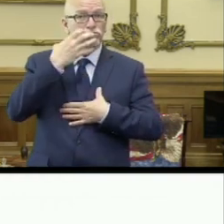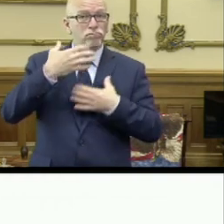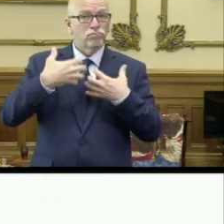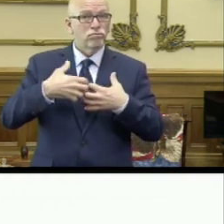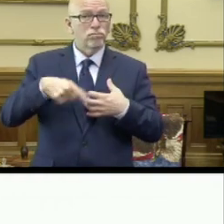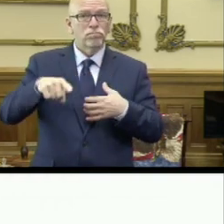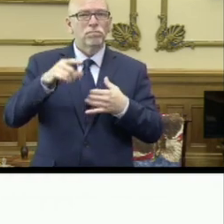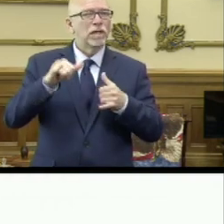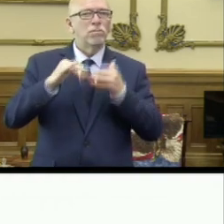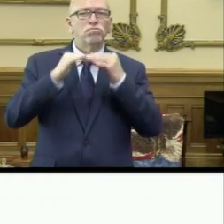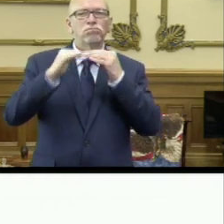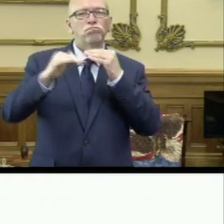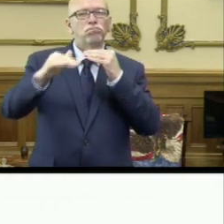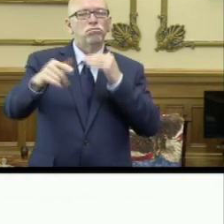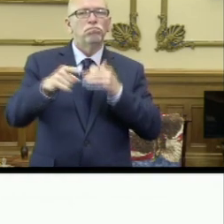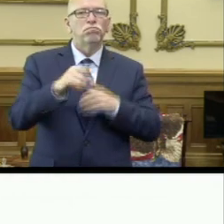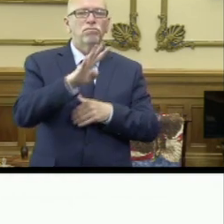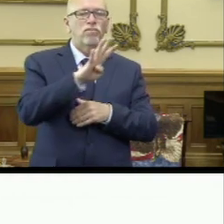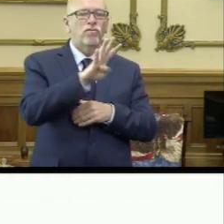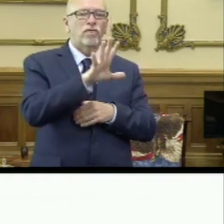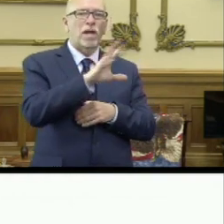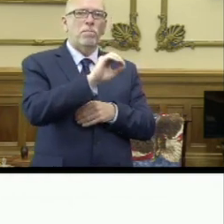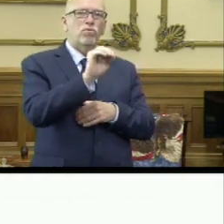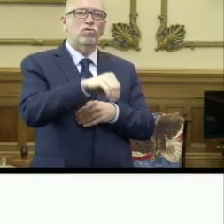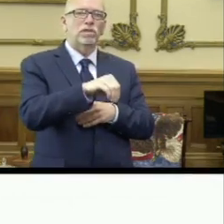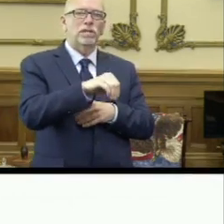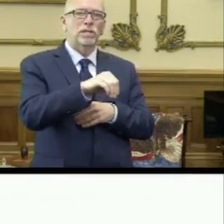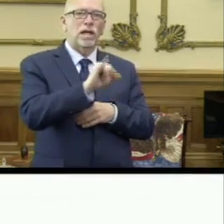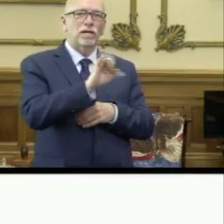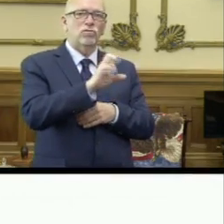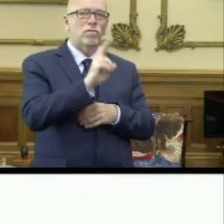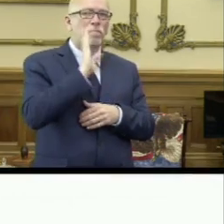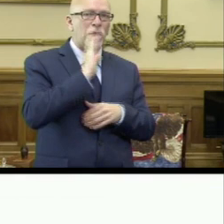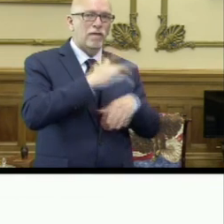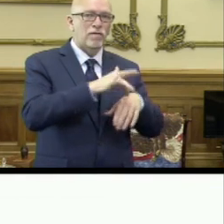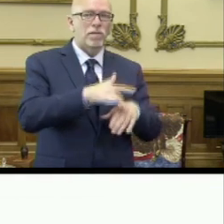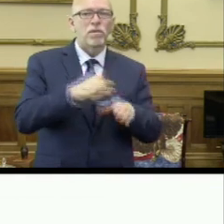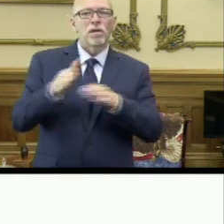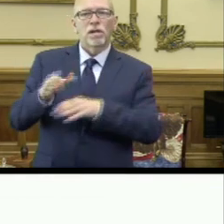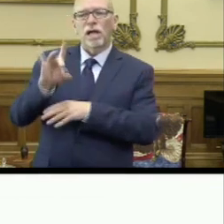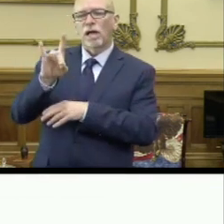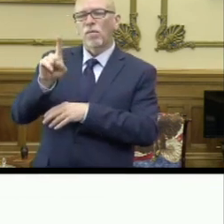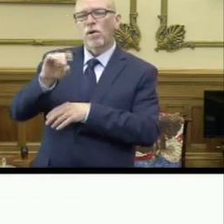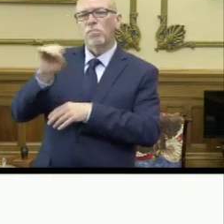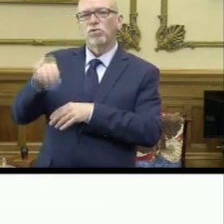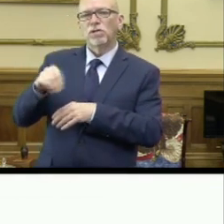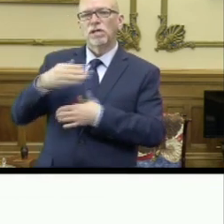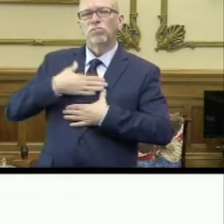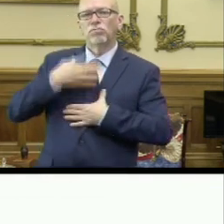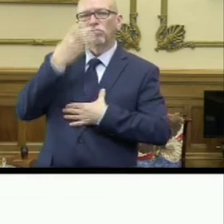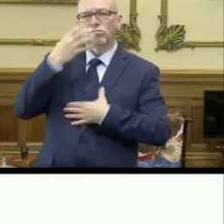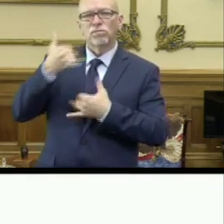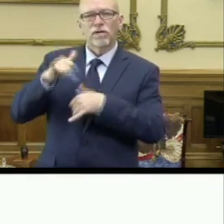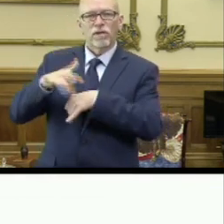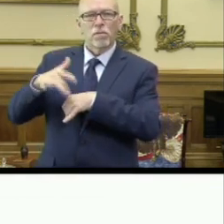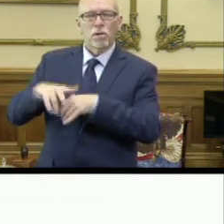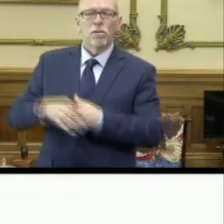are holding steady at just over 45% of ICU beds and nearly 81% of ventilators available.